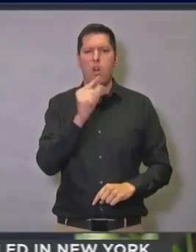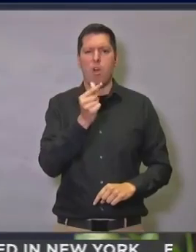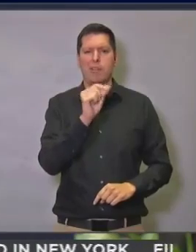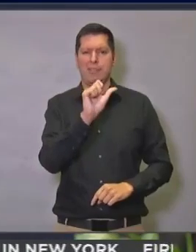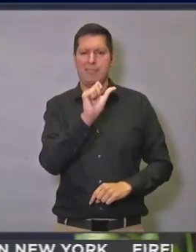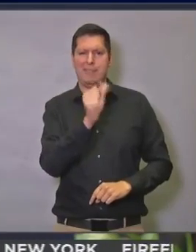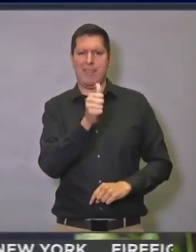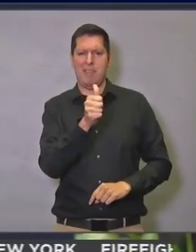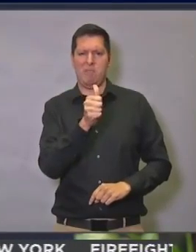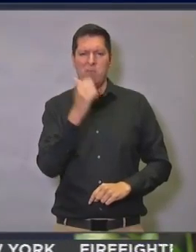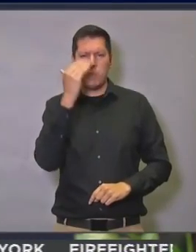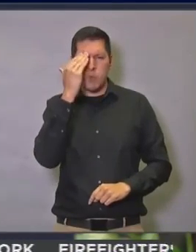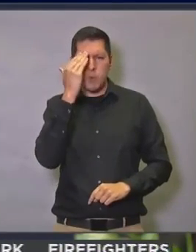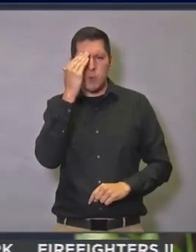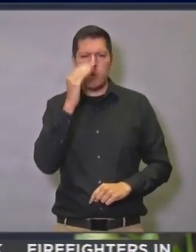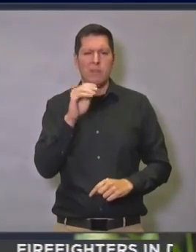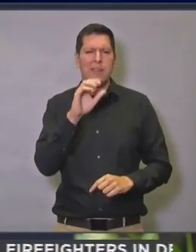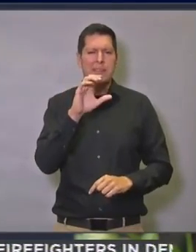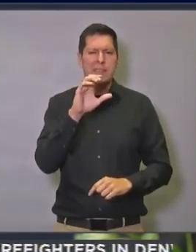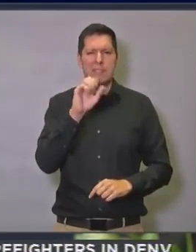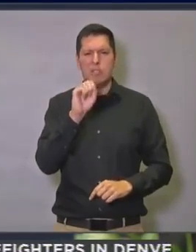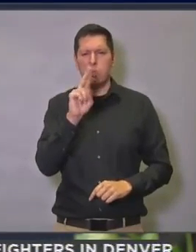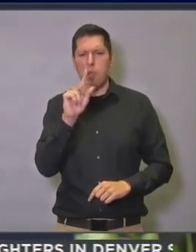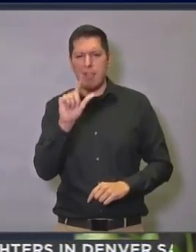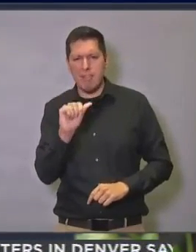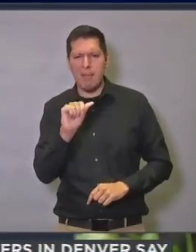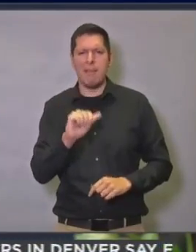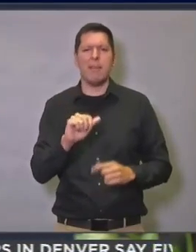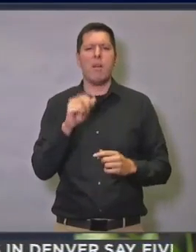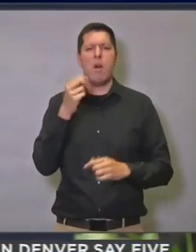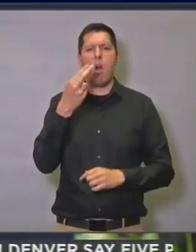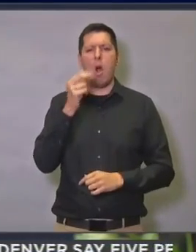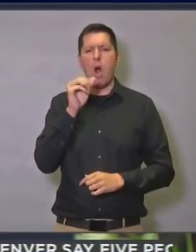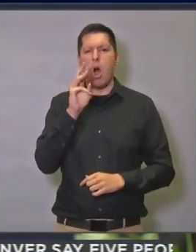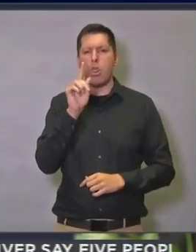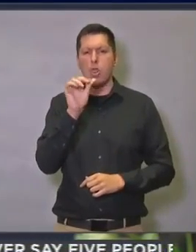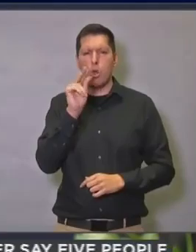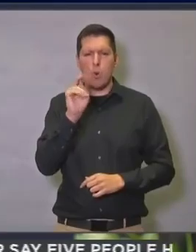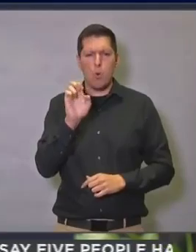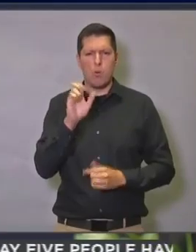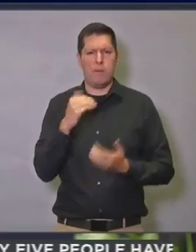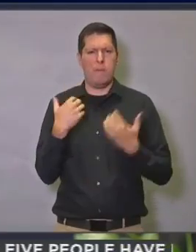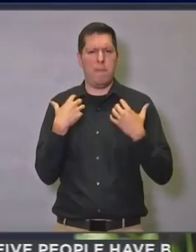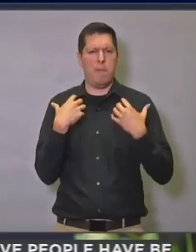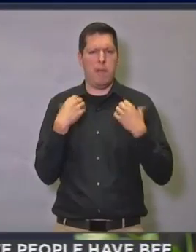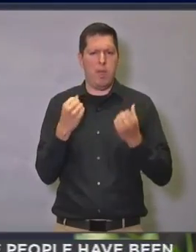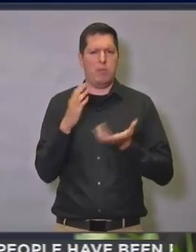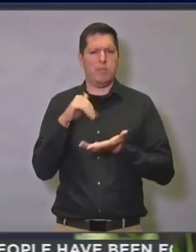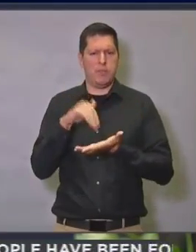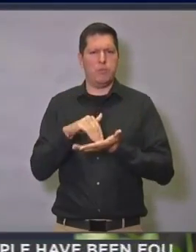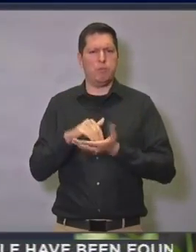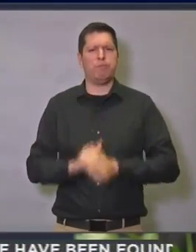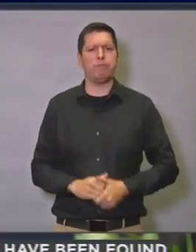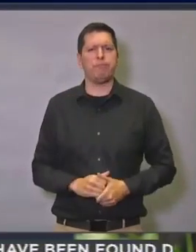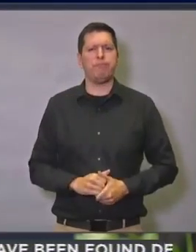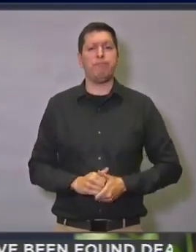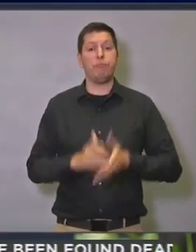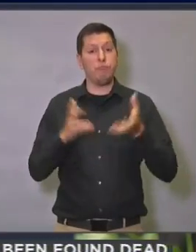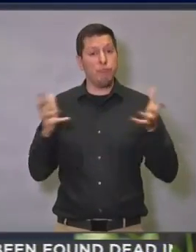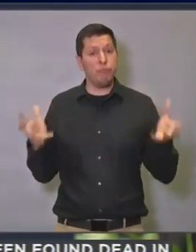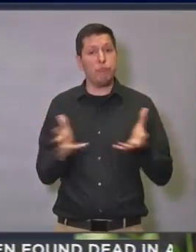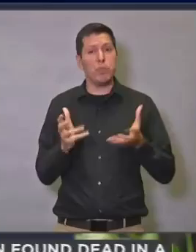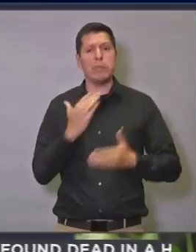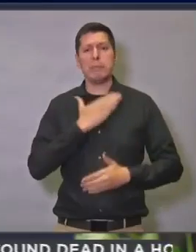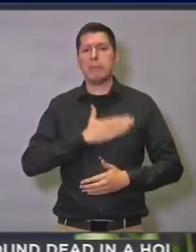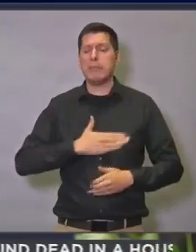located at Cal State LA, as well as Hawthorne Memorial Center in Hawthorne. I encourage everyone to keep wearing